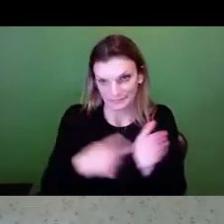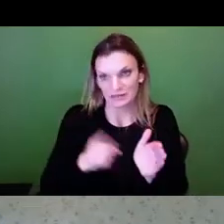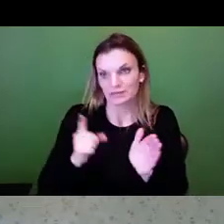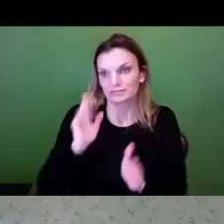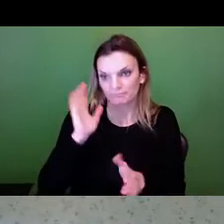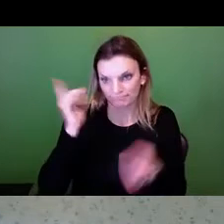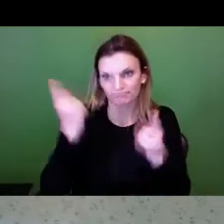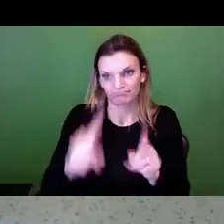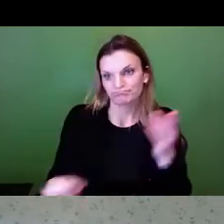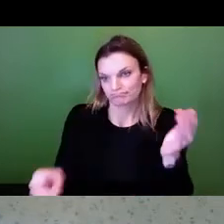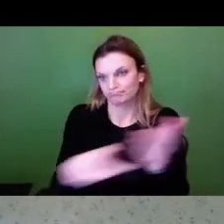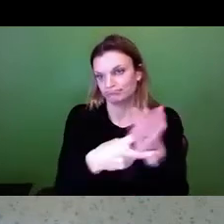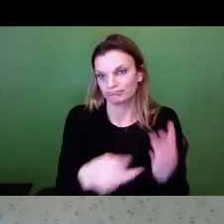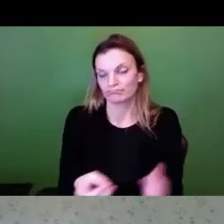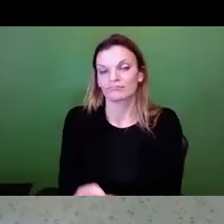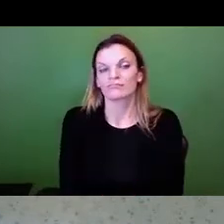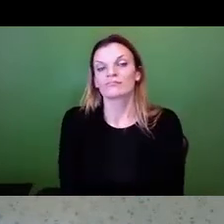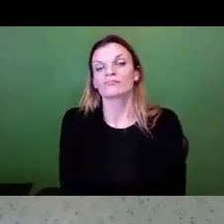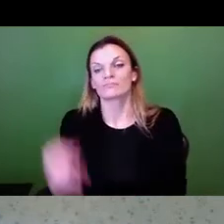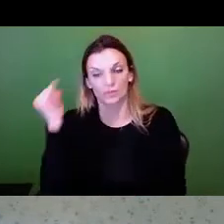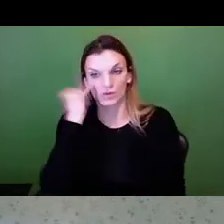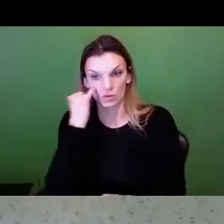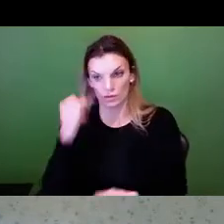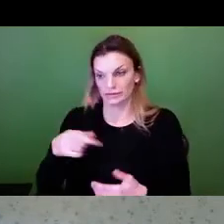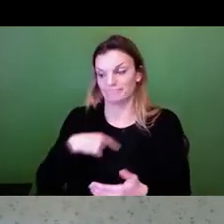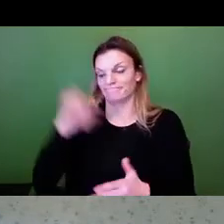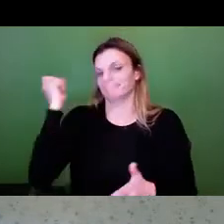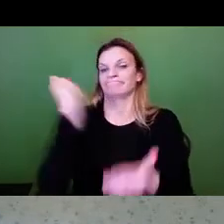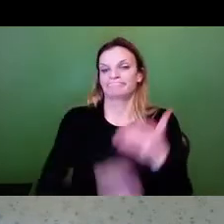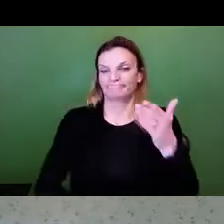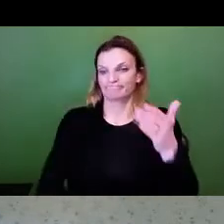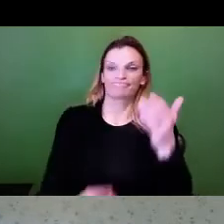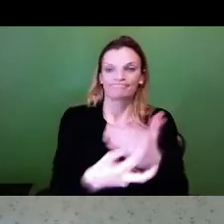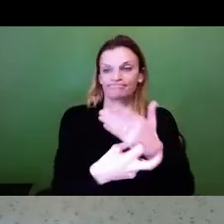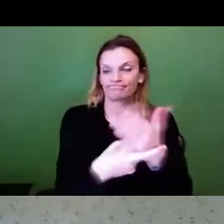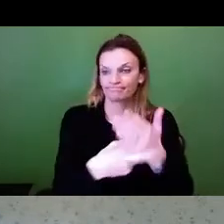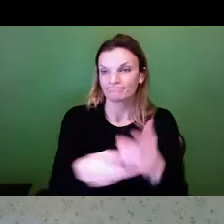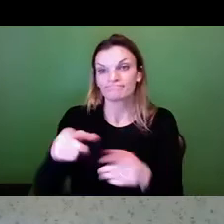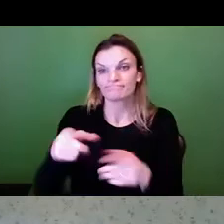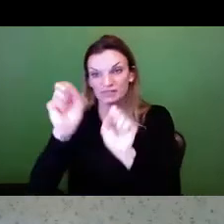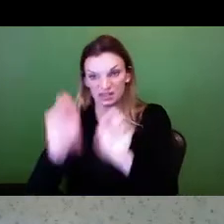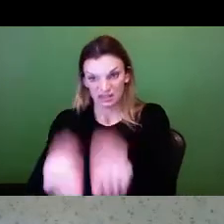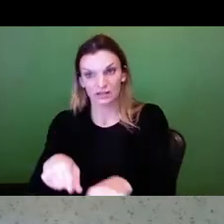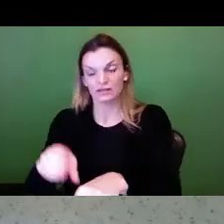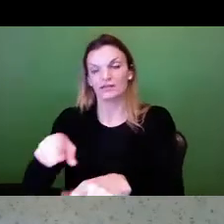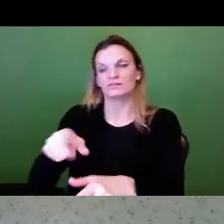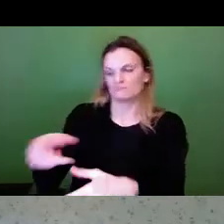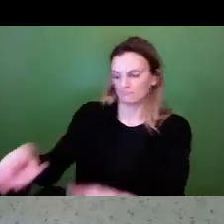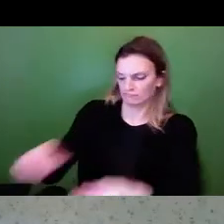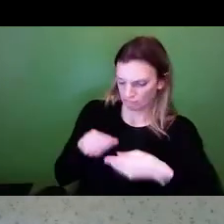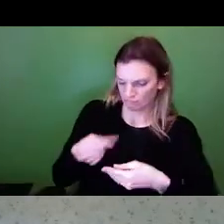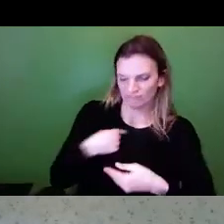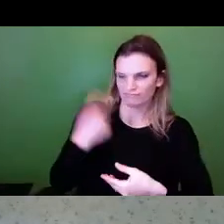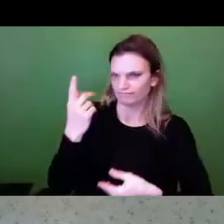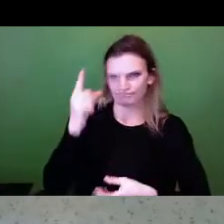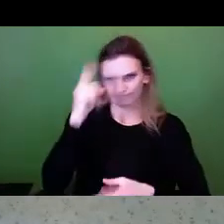Employers have the right to file an appeal with MIOSHA, and generally they'll want to come in and talk to us